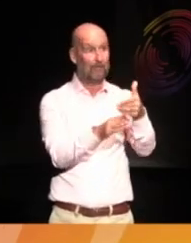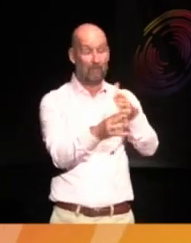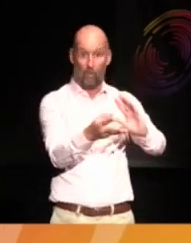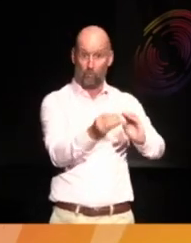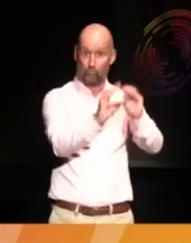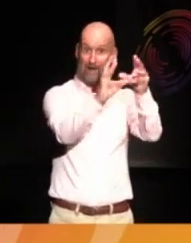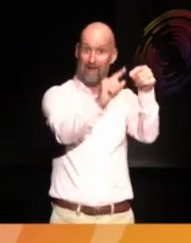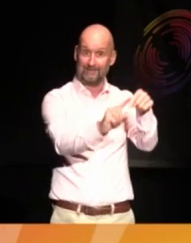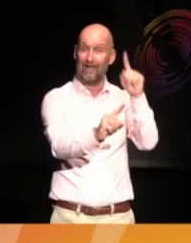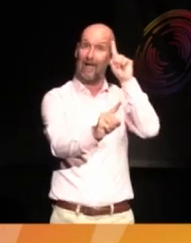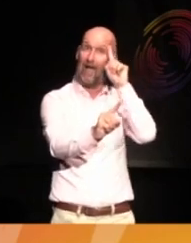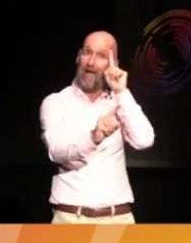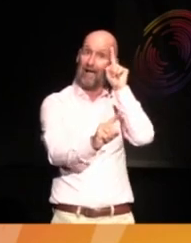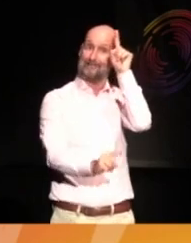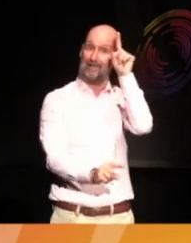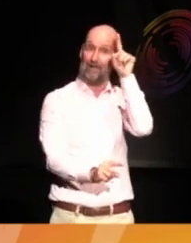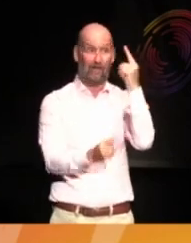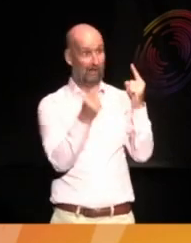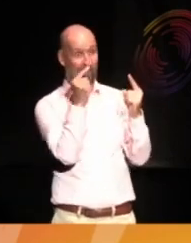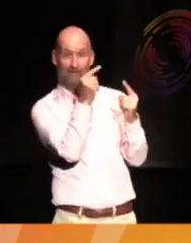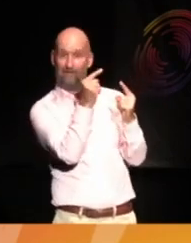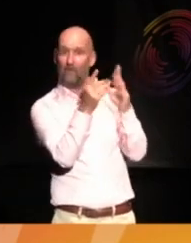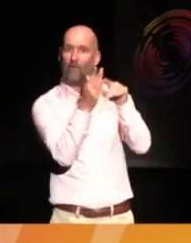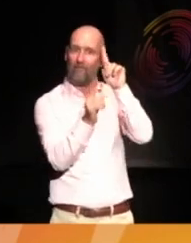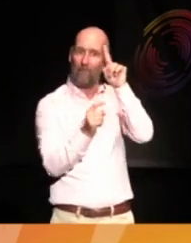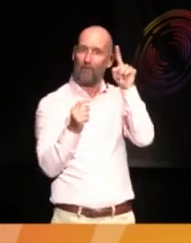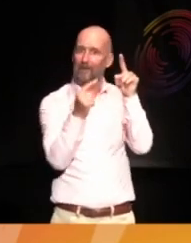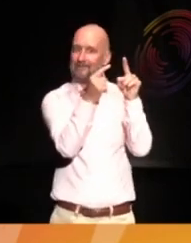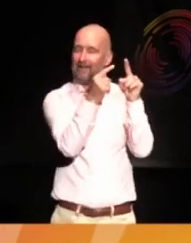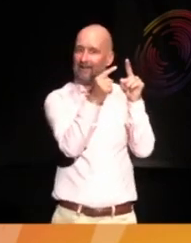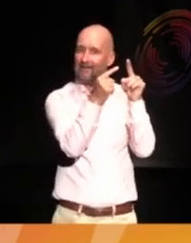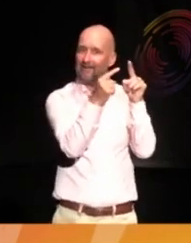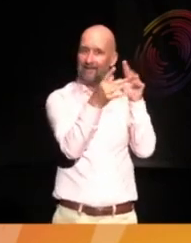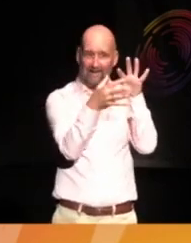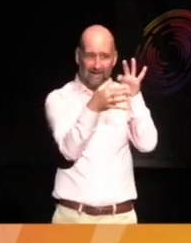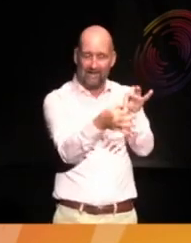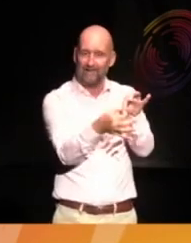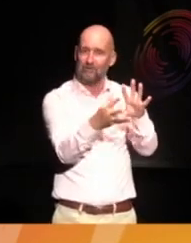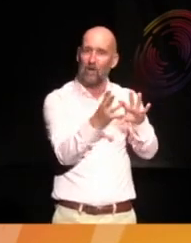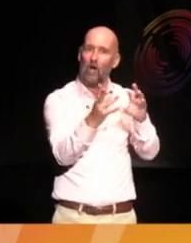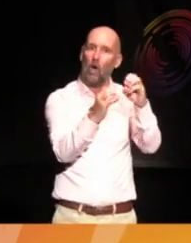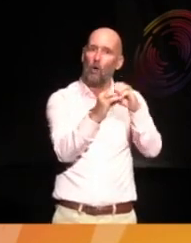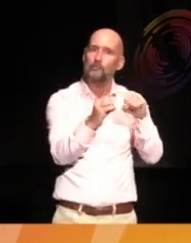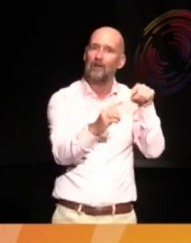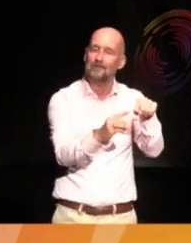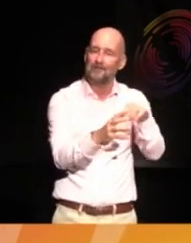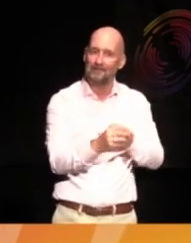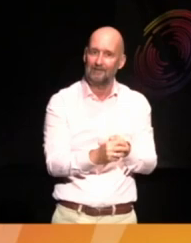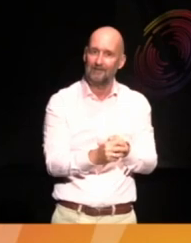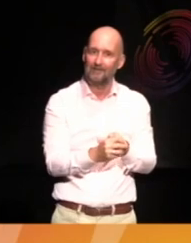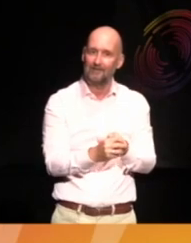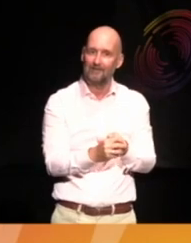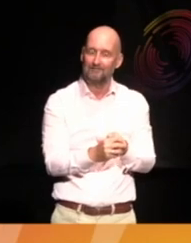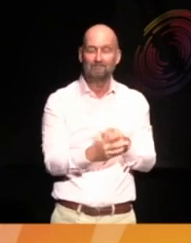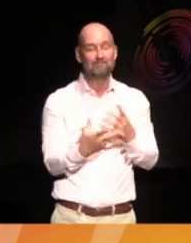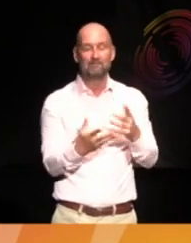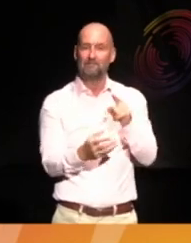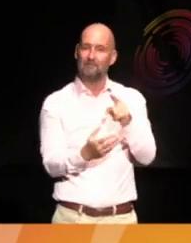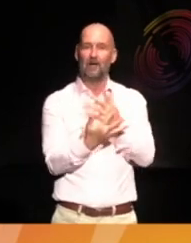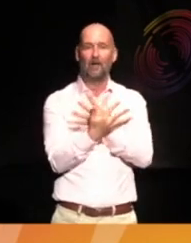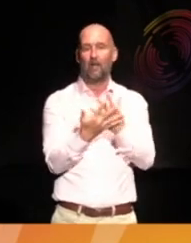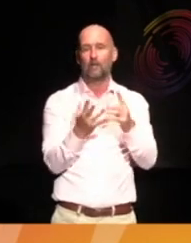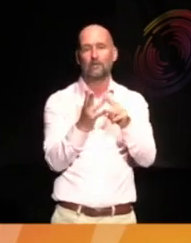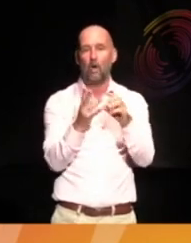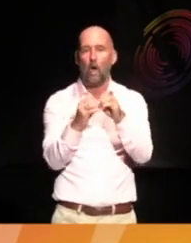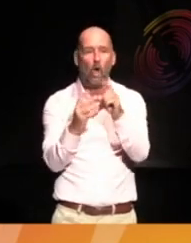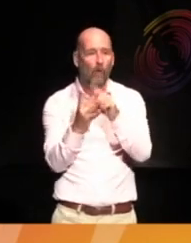tangible. So what is the intangible story of the object that is going to be embraced and connected to its tangibility? So most of these objects,